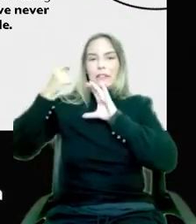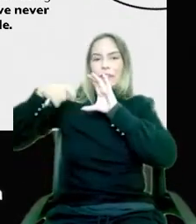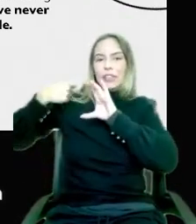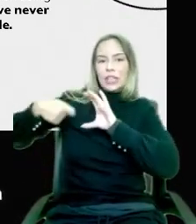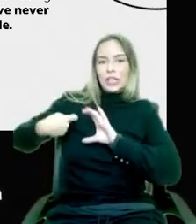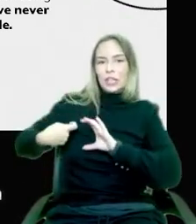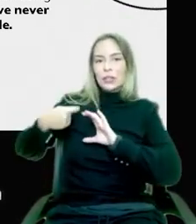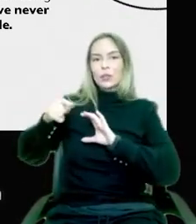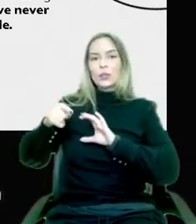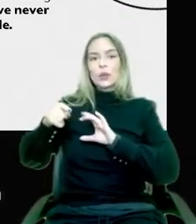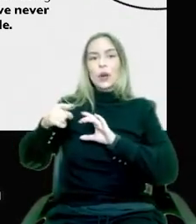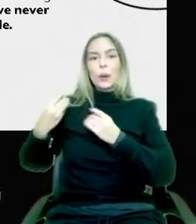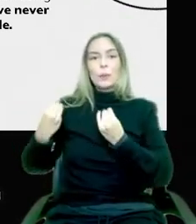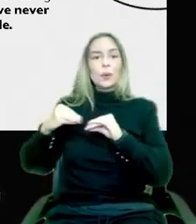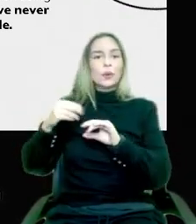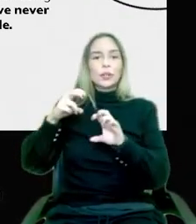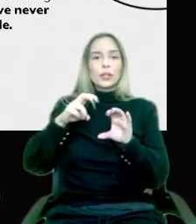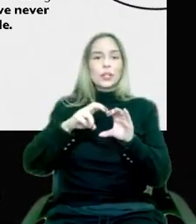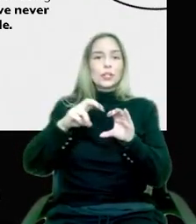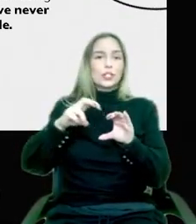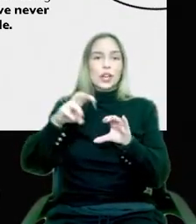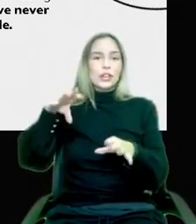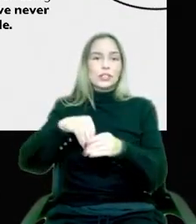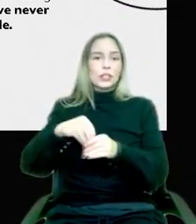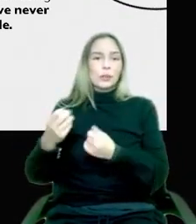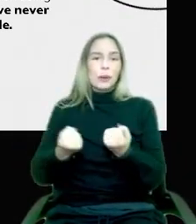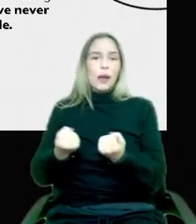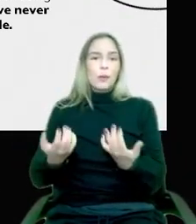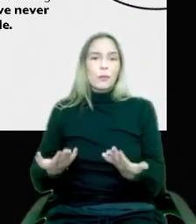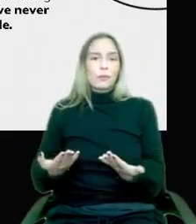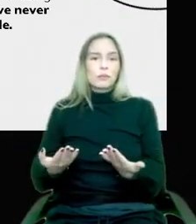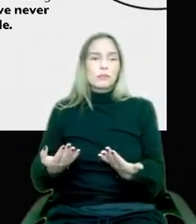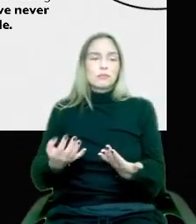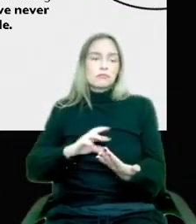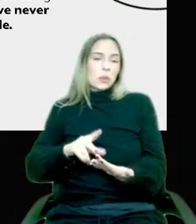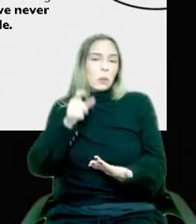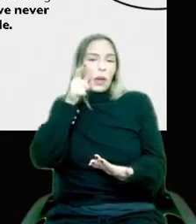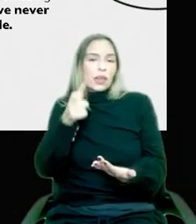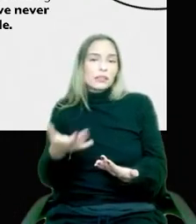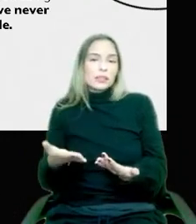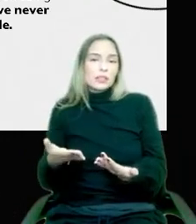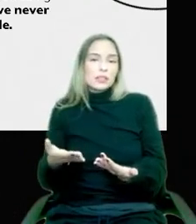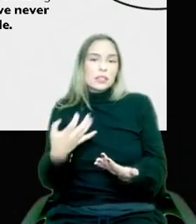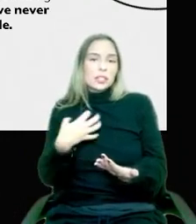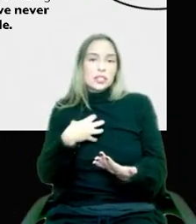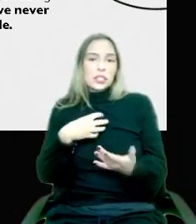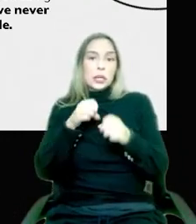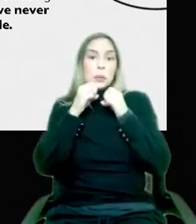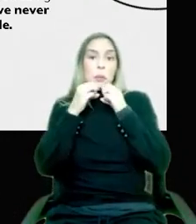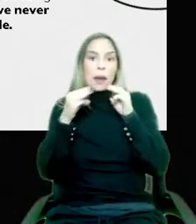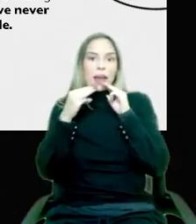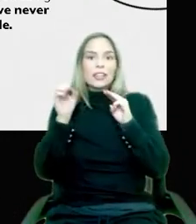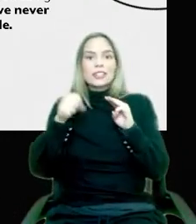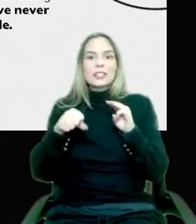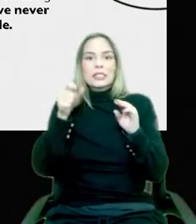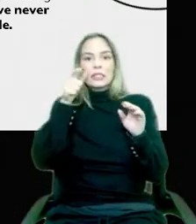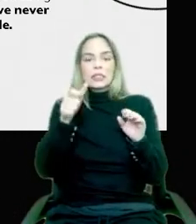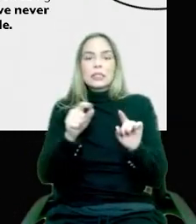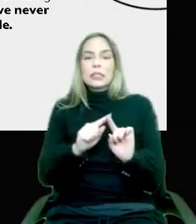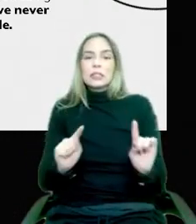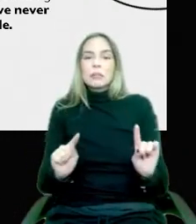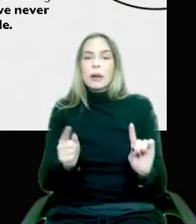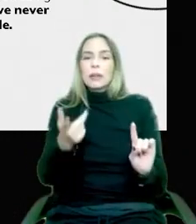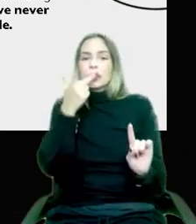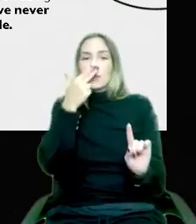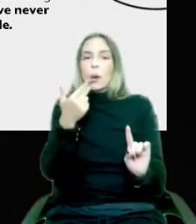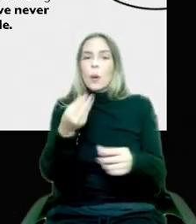put ChatGBT in the car. It wasn't interesting. The way they marketed it was interesting. But, you know, how we're going to put